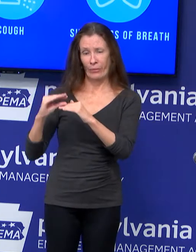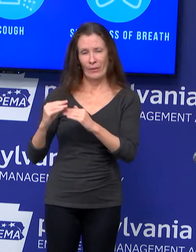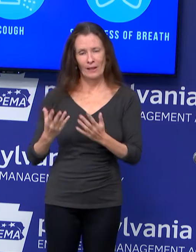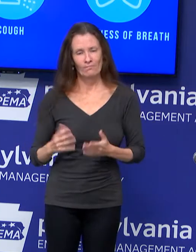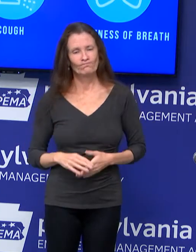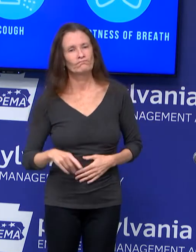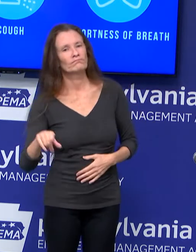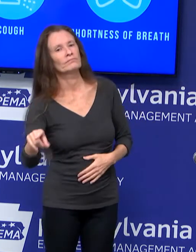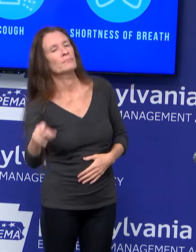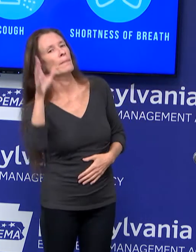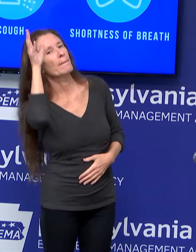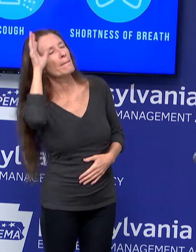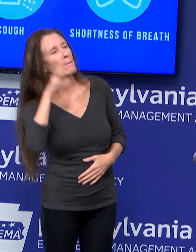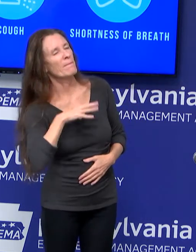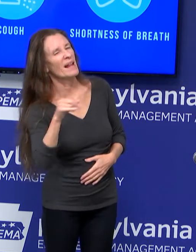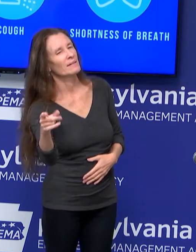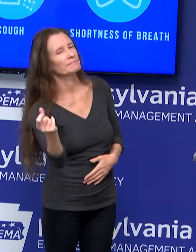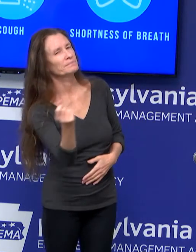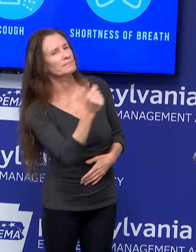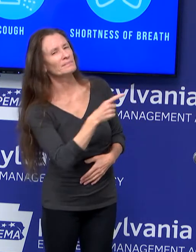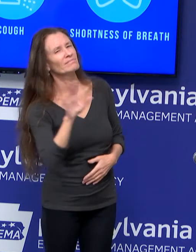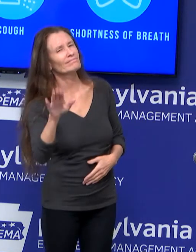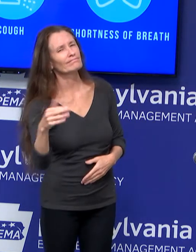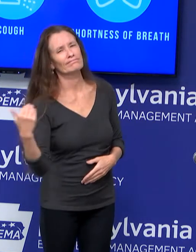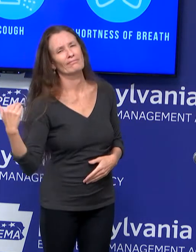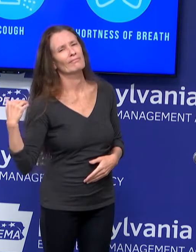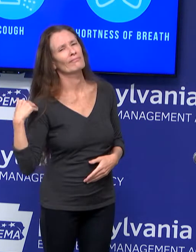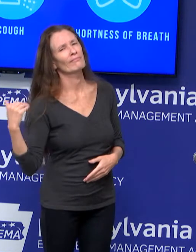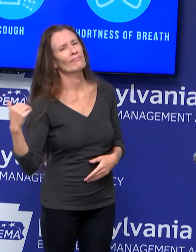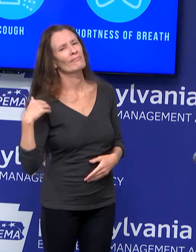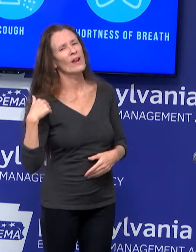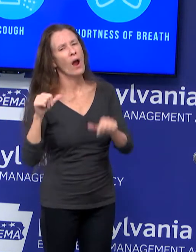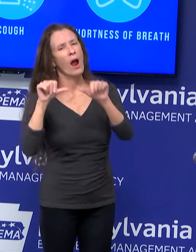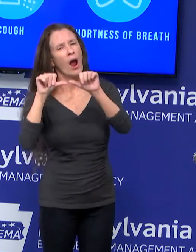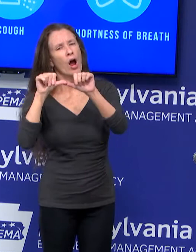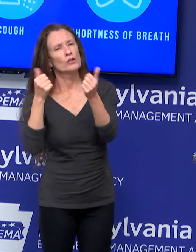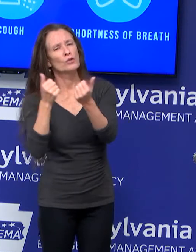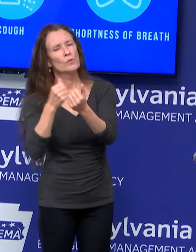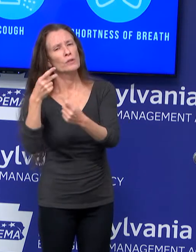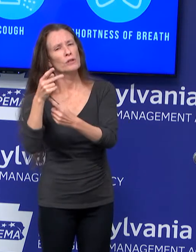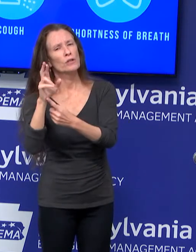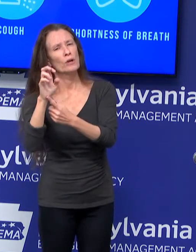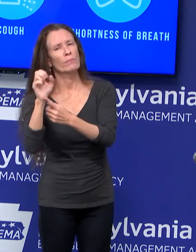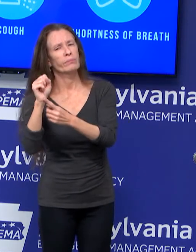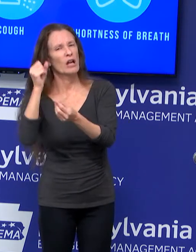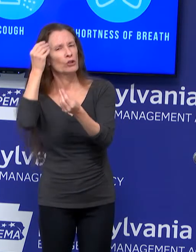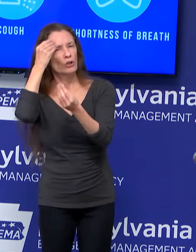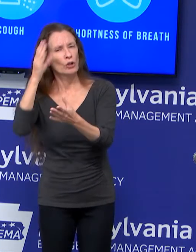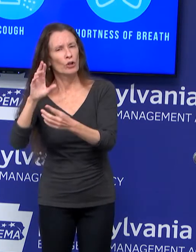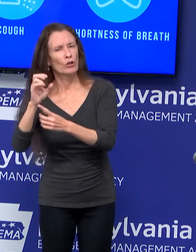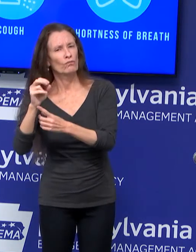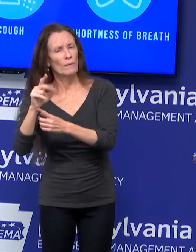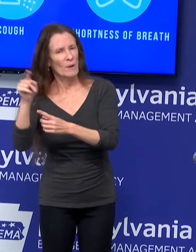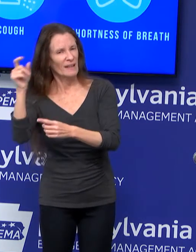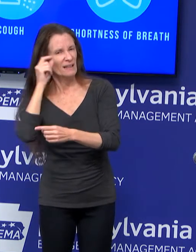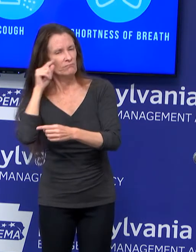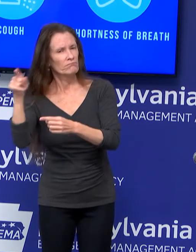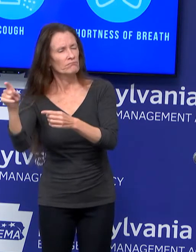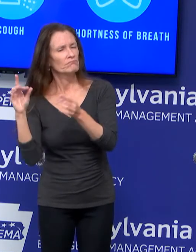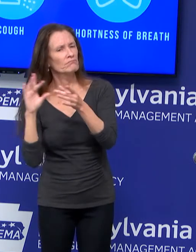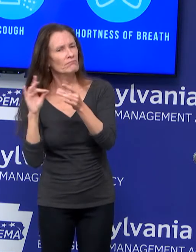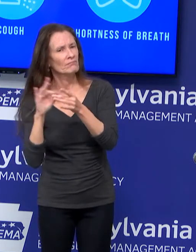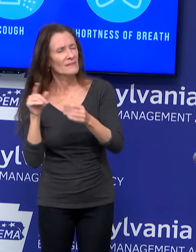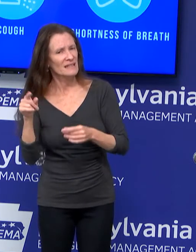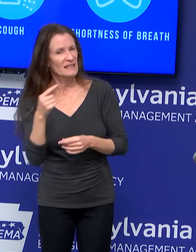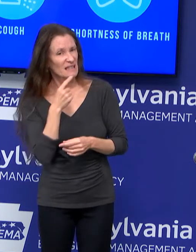Associated Press report that kind of confirmed some of what I thought was true anecdotally looking at state data, which is that a lot of rural counties,